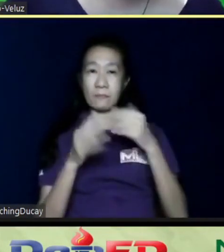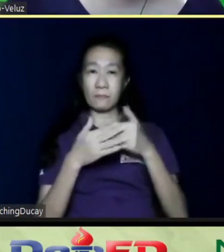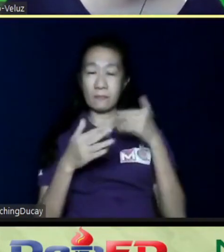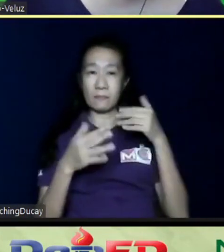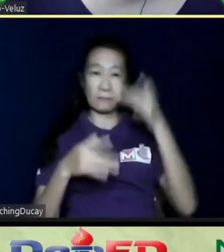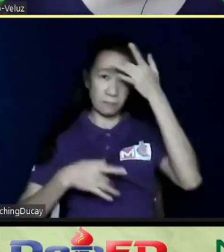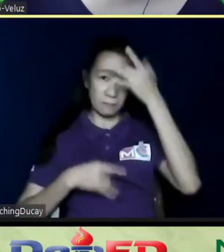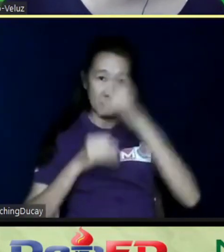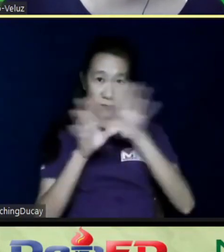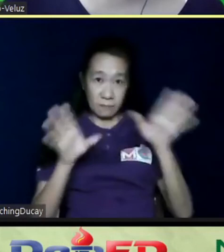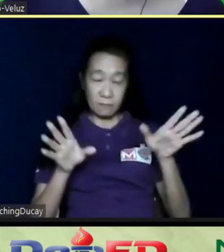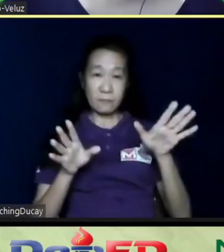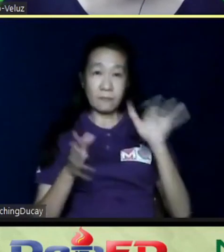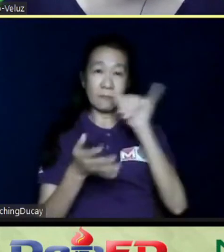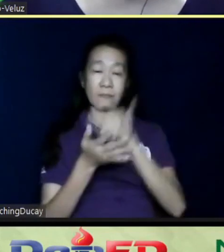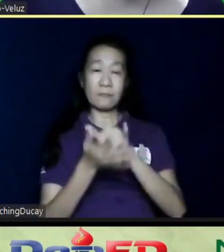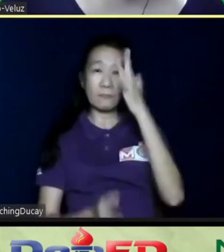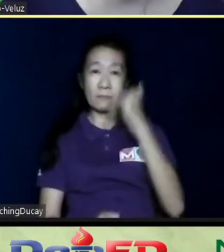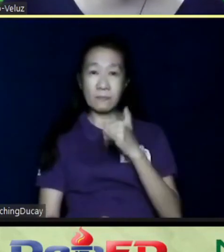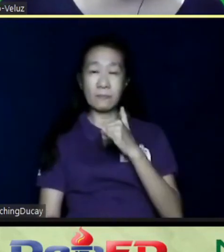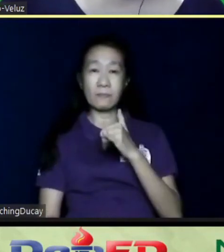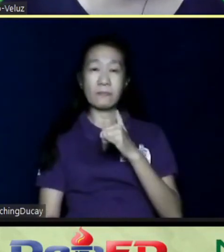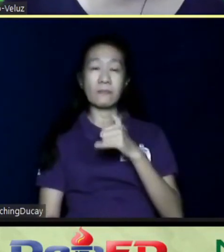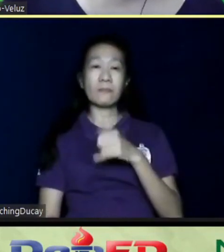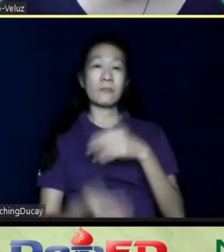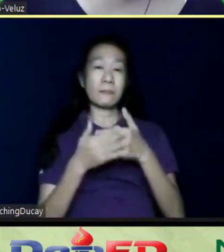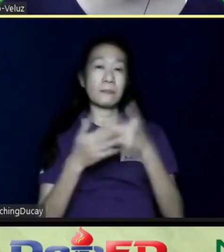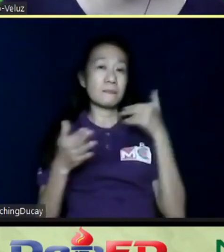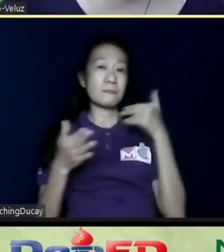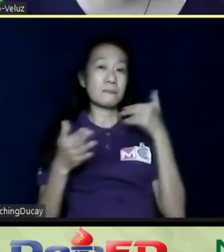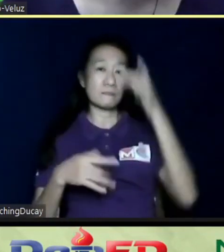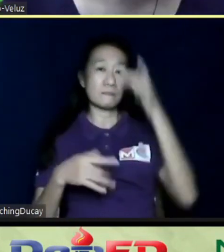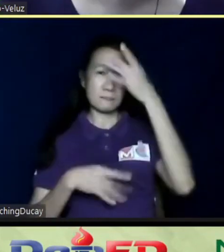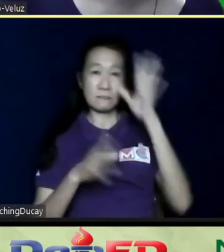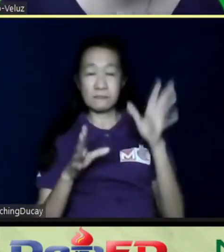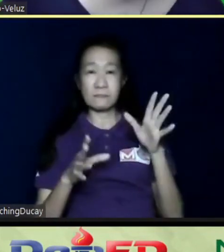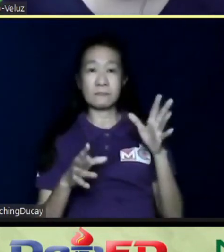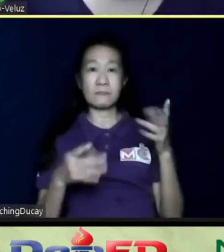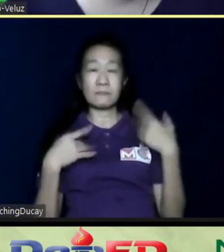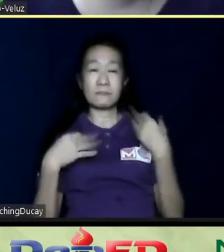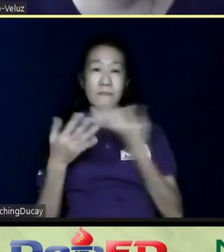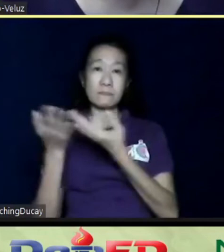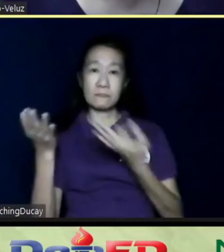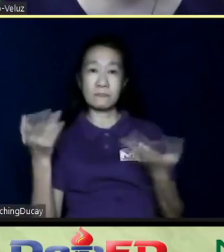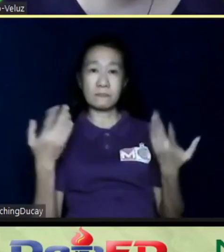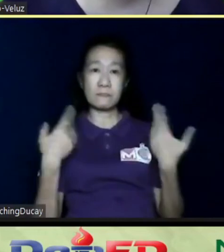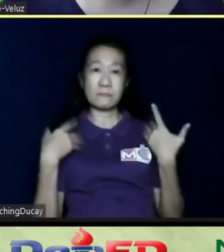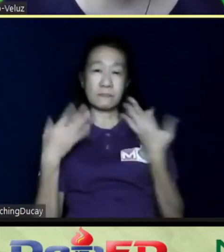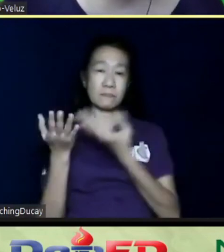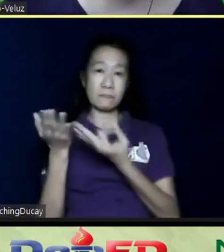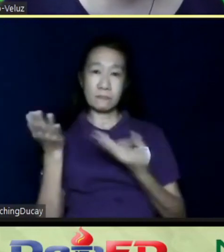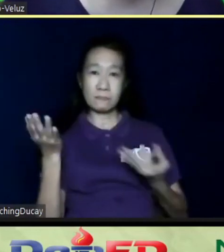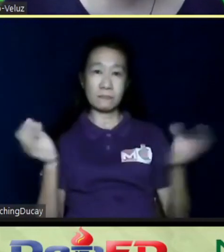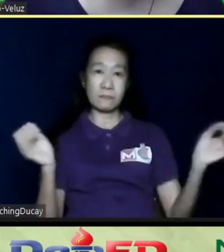pandemic. So, that is why in AS, before the pandemic, we bought furniture. Mayan po kaming furniture sa